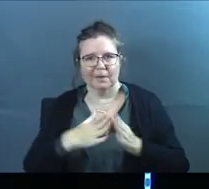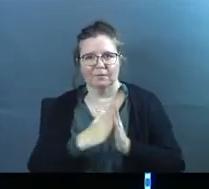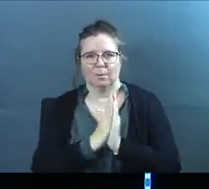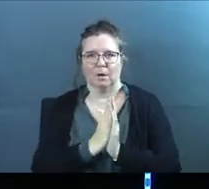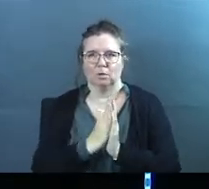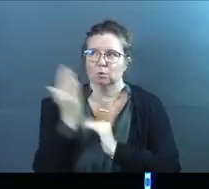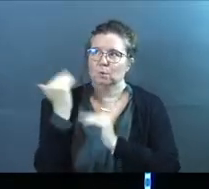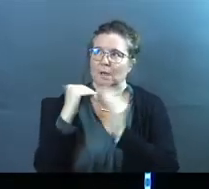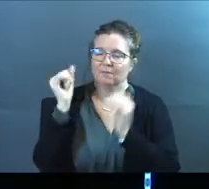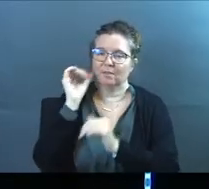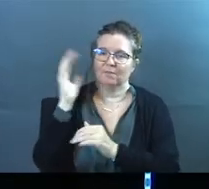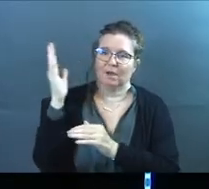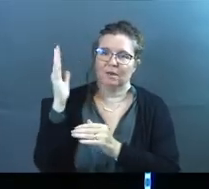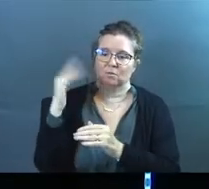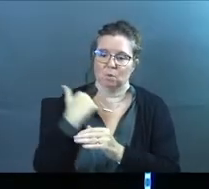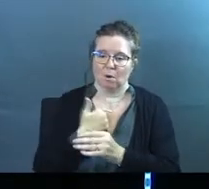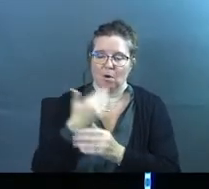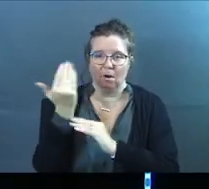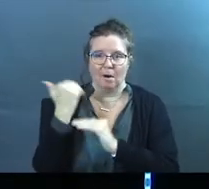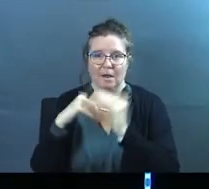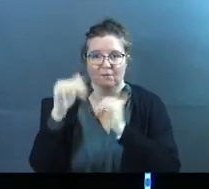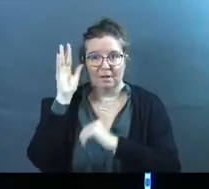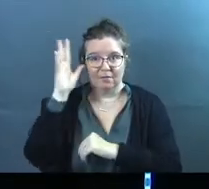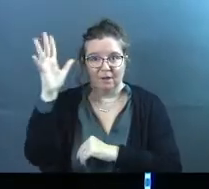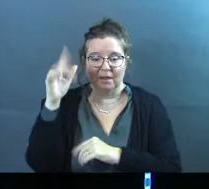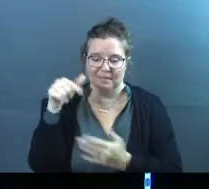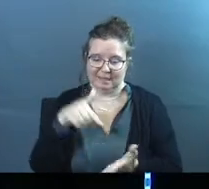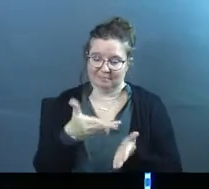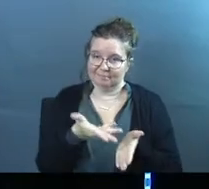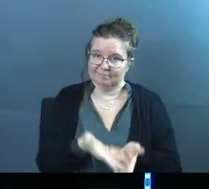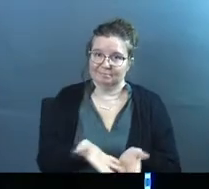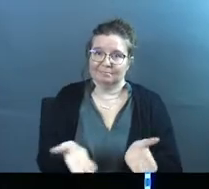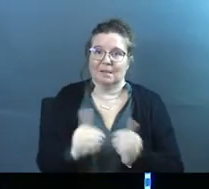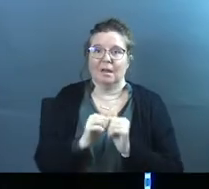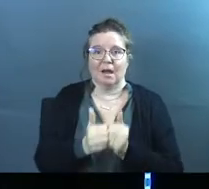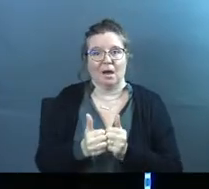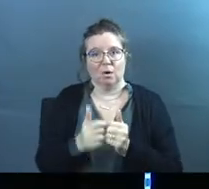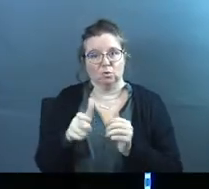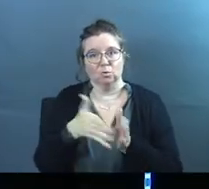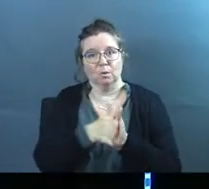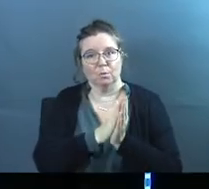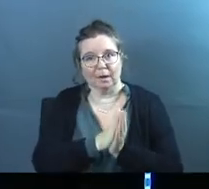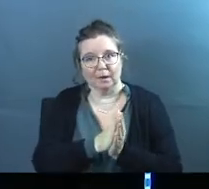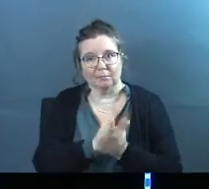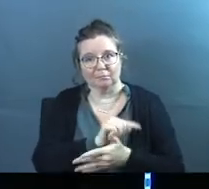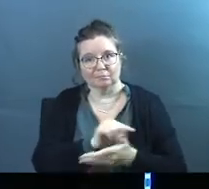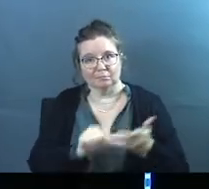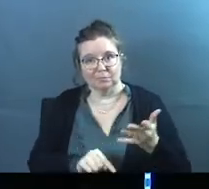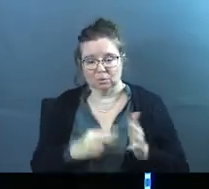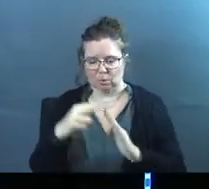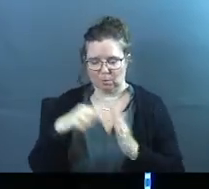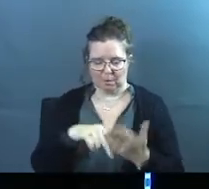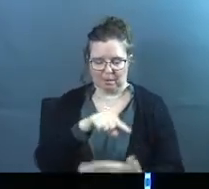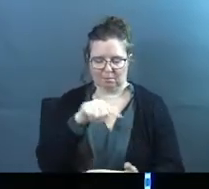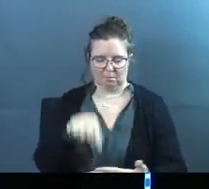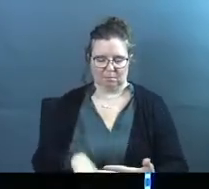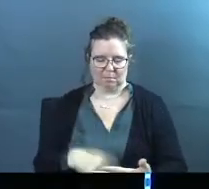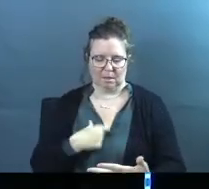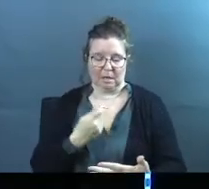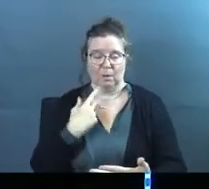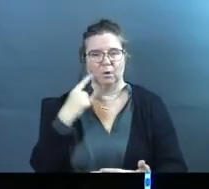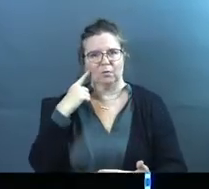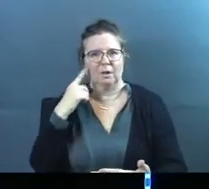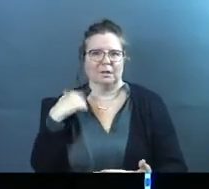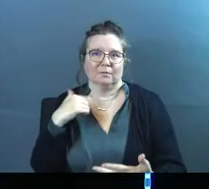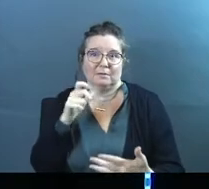prayer to his heavenly Father, to our heavenly Father. He's like, this is it. This is how you should pray. So when we read that, and a lot of us have